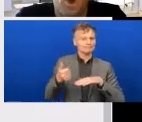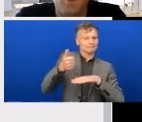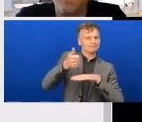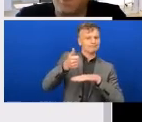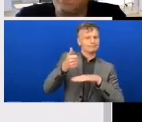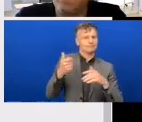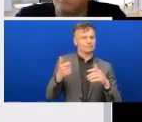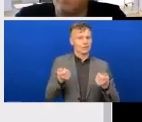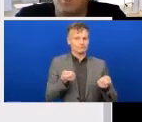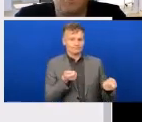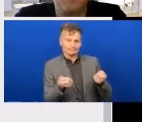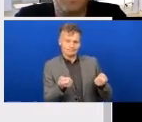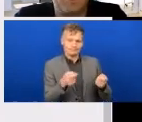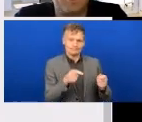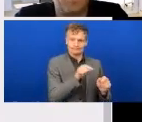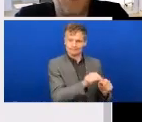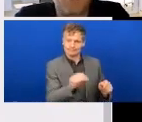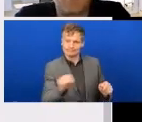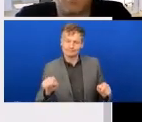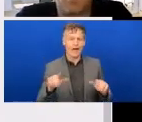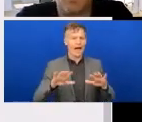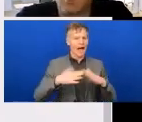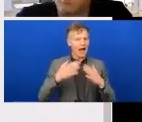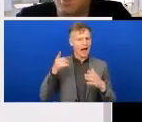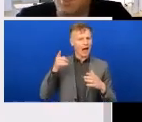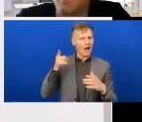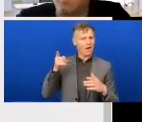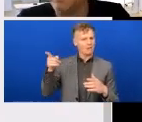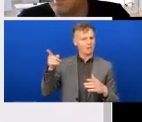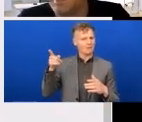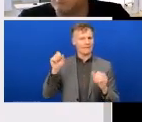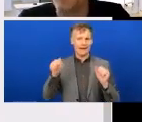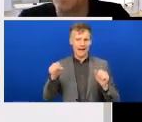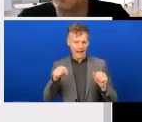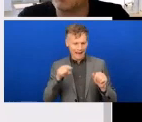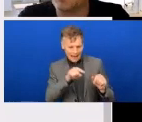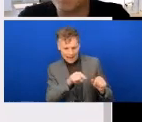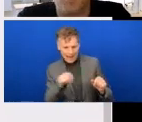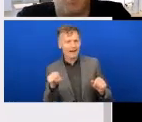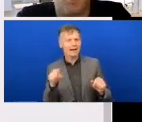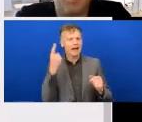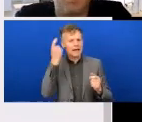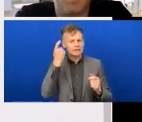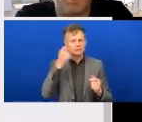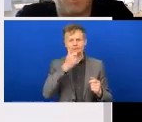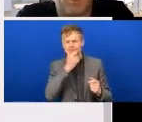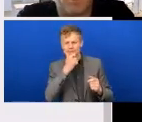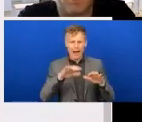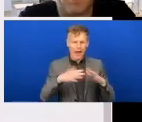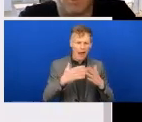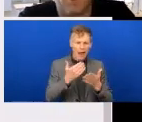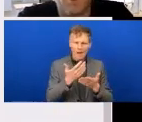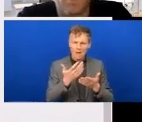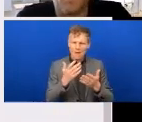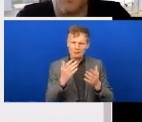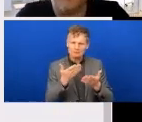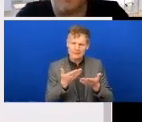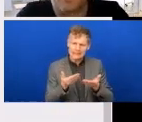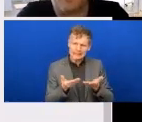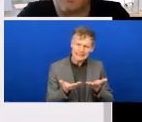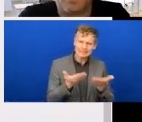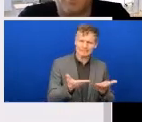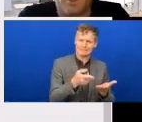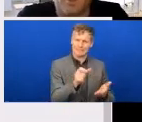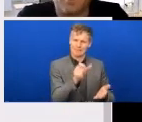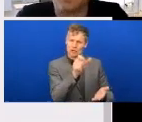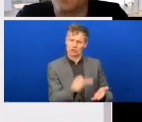work with that individual to consider practical intervention, practical support to that person. So we're